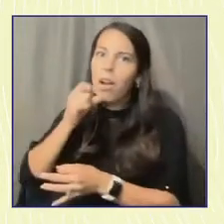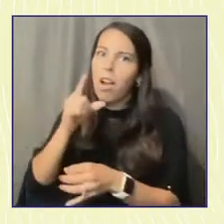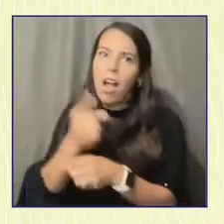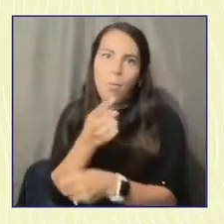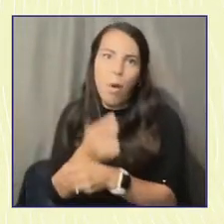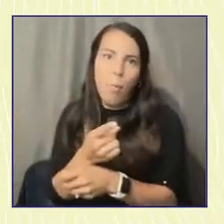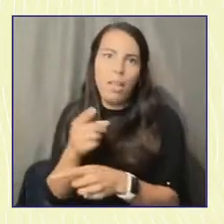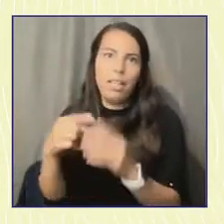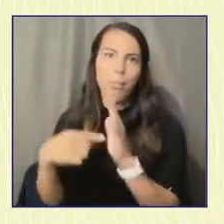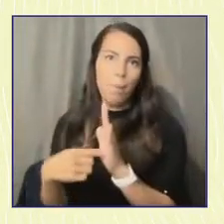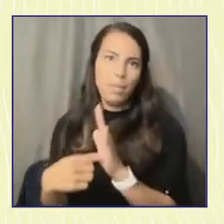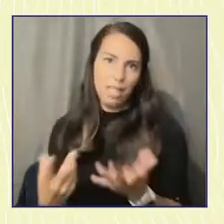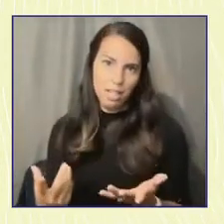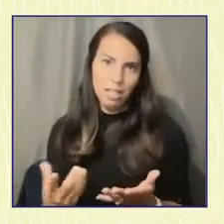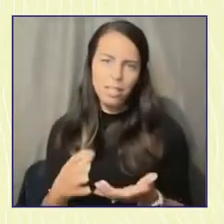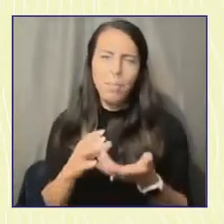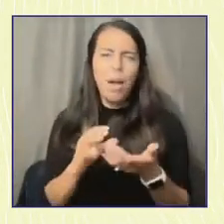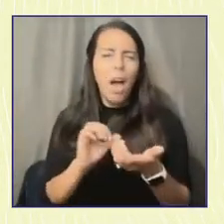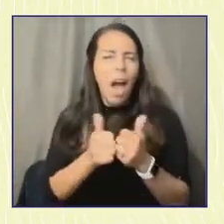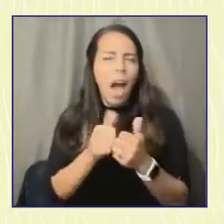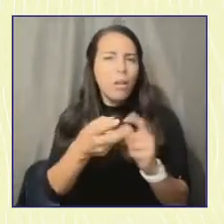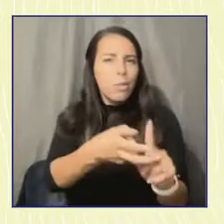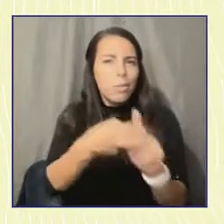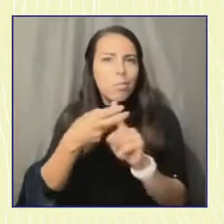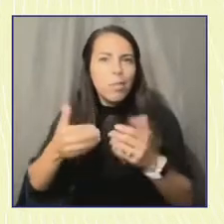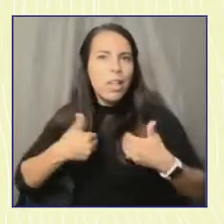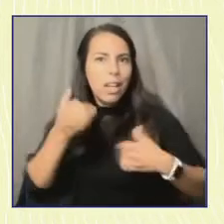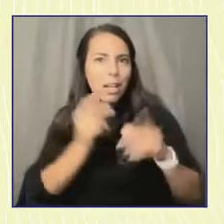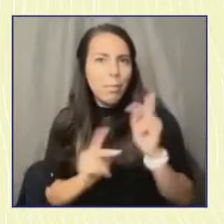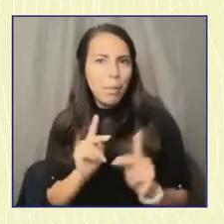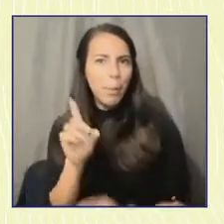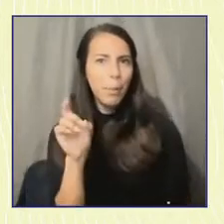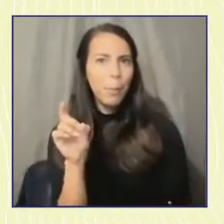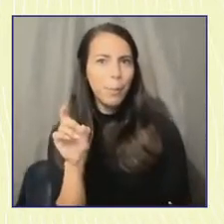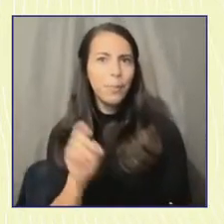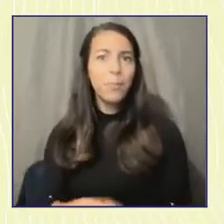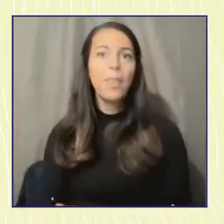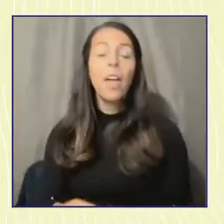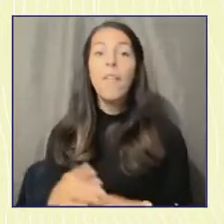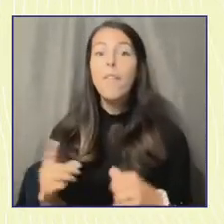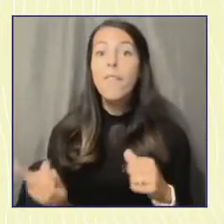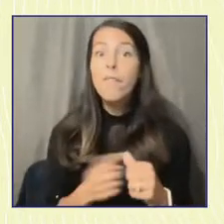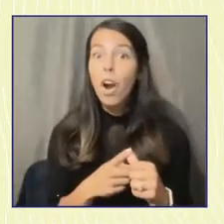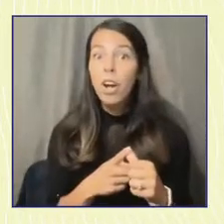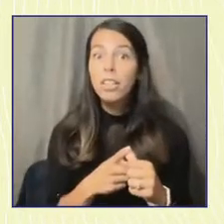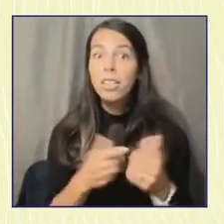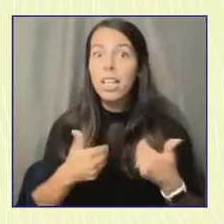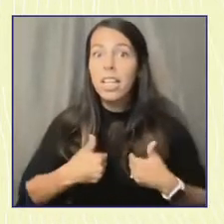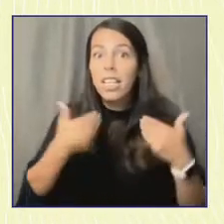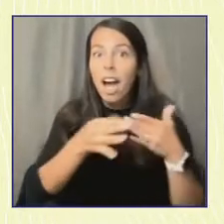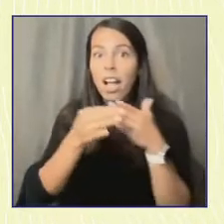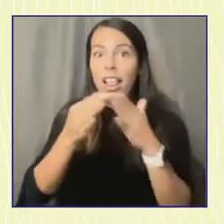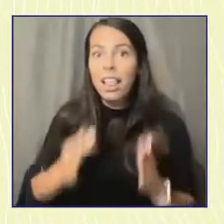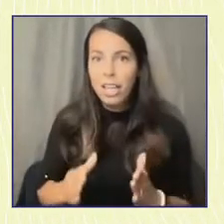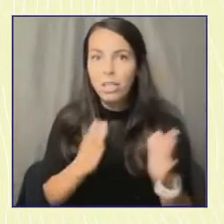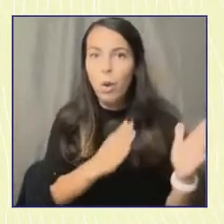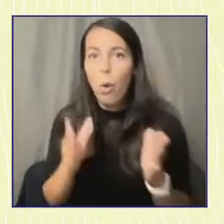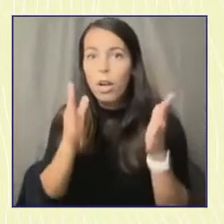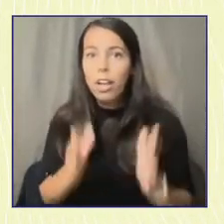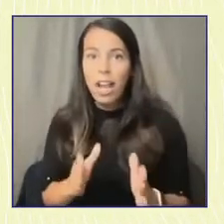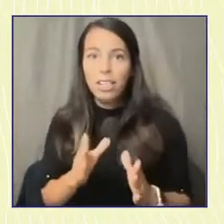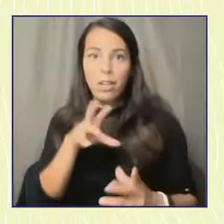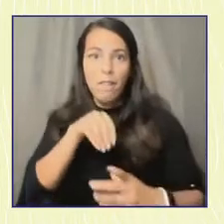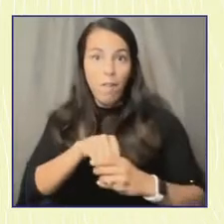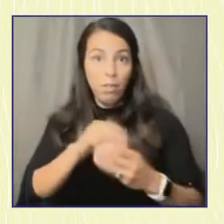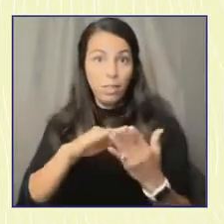more young people in the room? First, we need young organizers in our communities. As an organizer